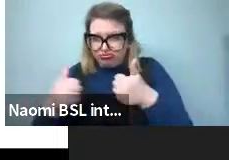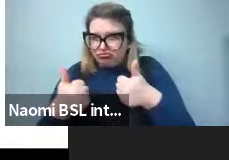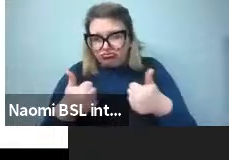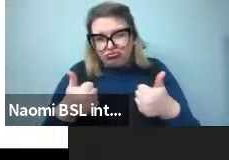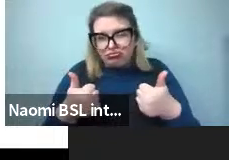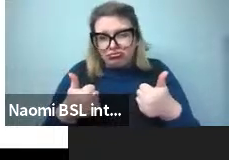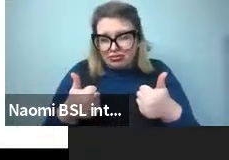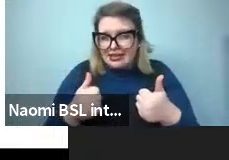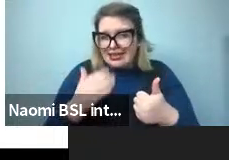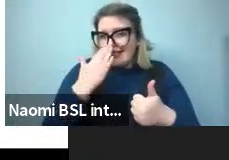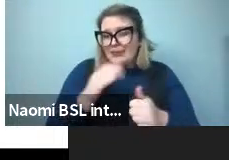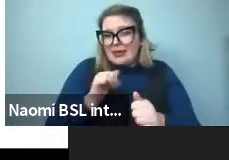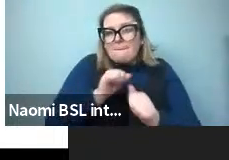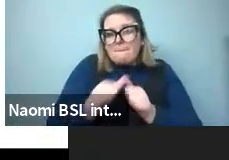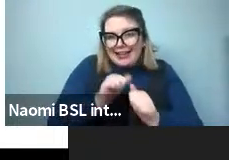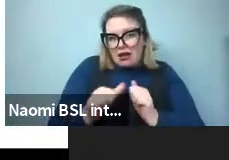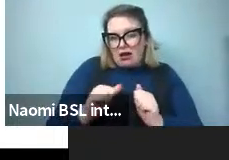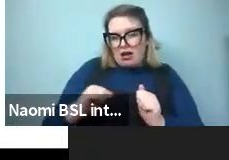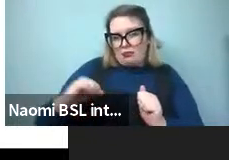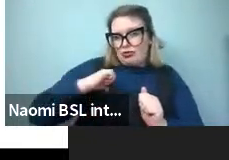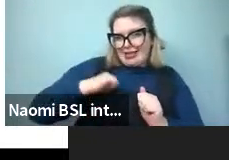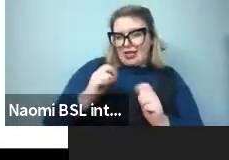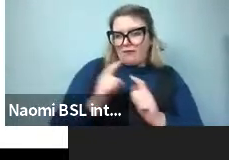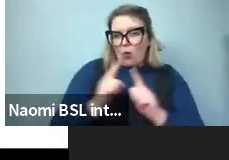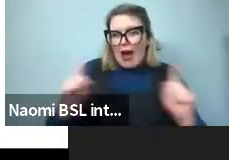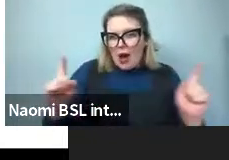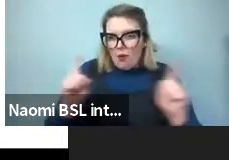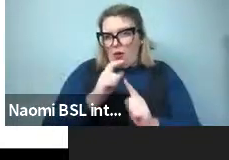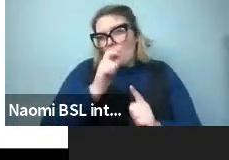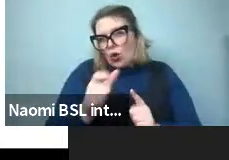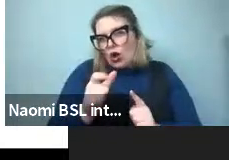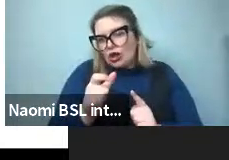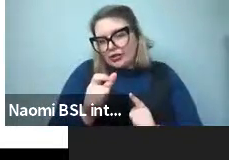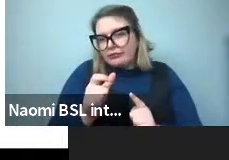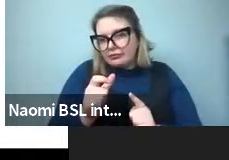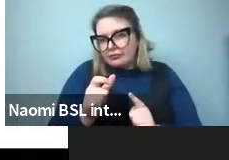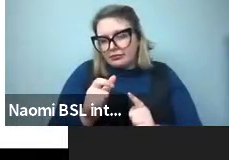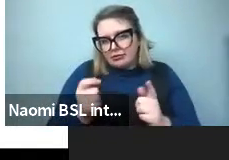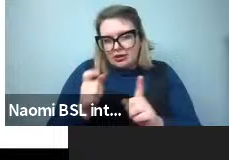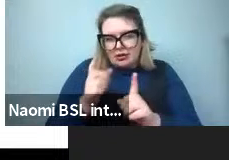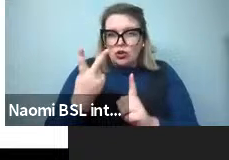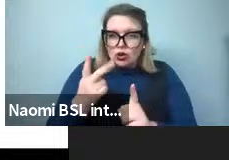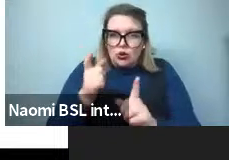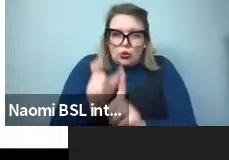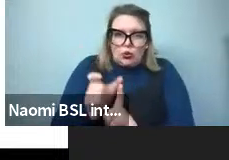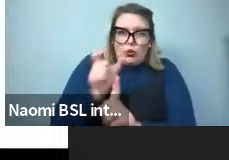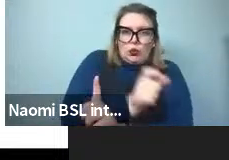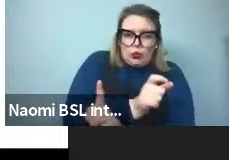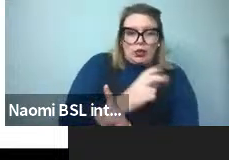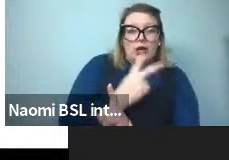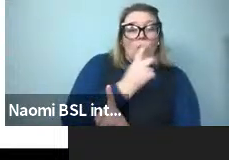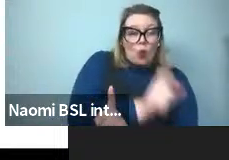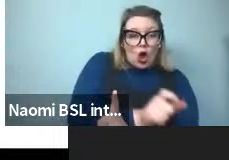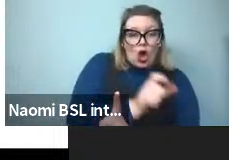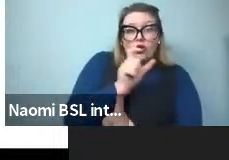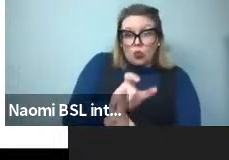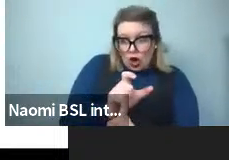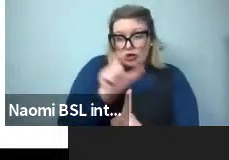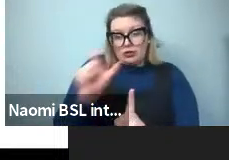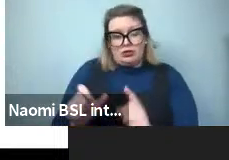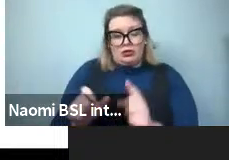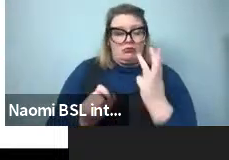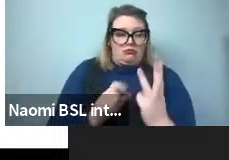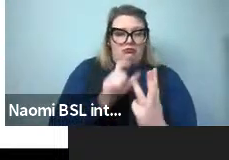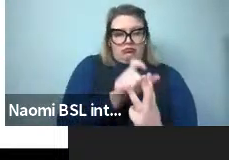even better predictor of word length across the world's languages. This is for three grams for the preceding two predicting the third. If the same thing happens really for